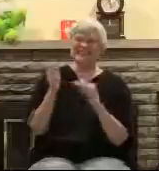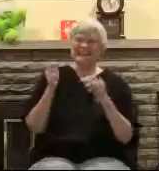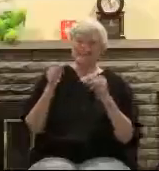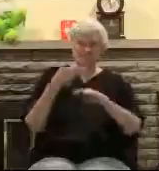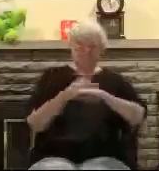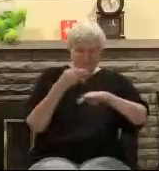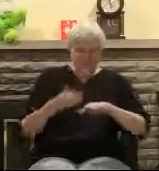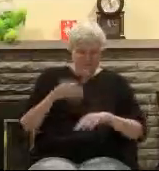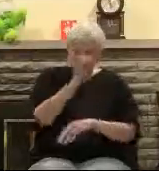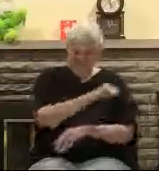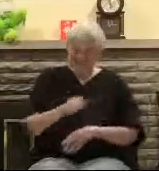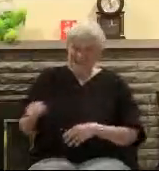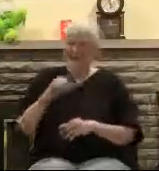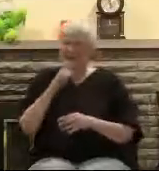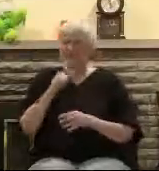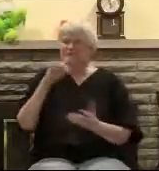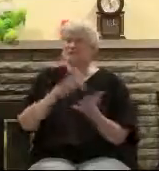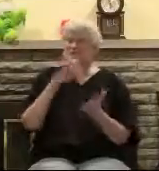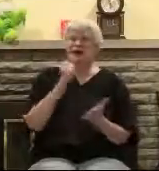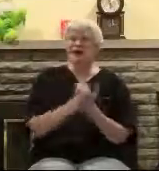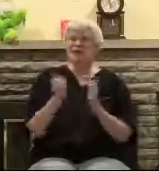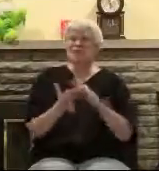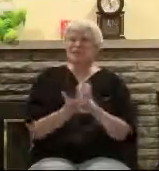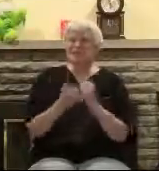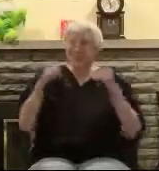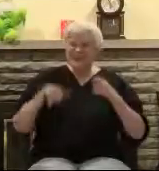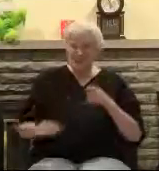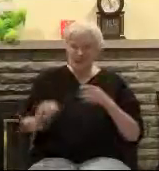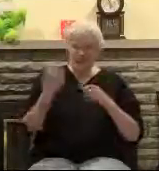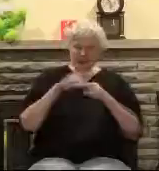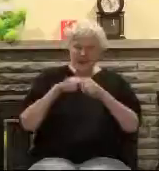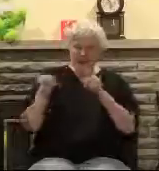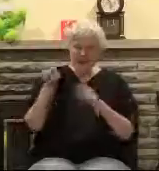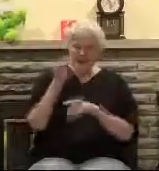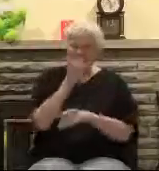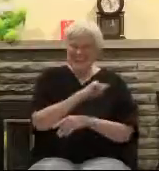people yet. And the prophets were telling you, He's going to be pierced through his hands and his feet.